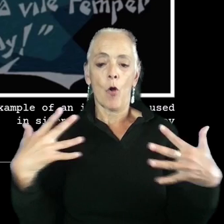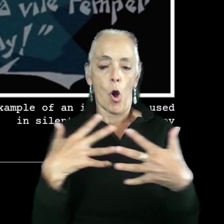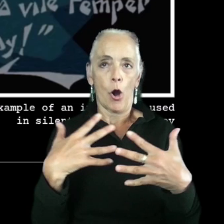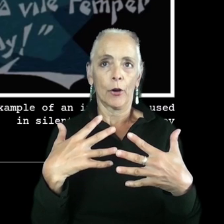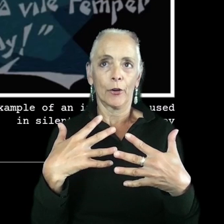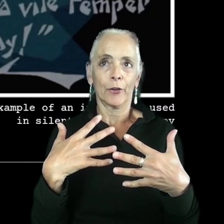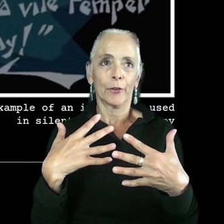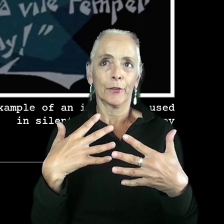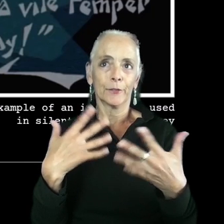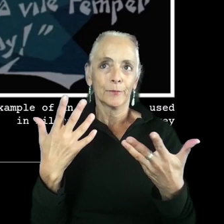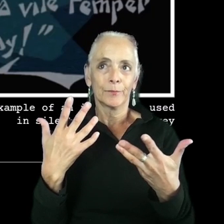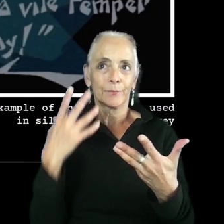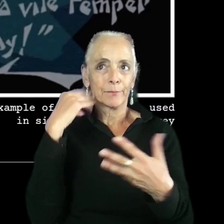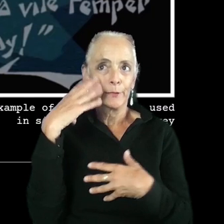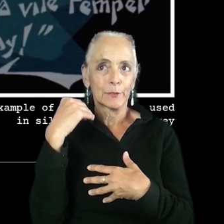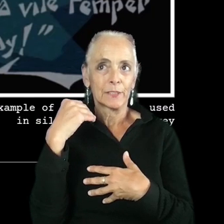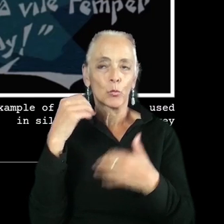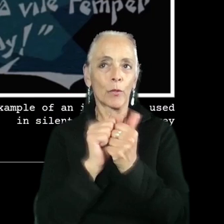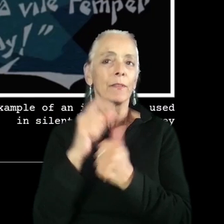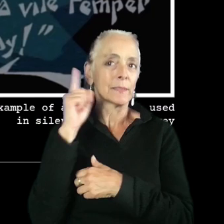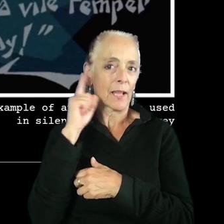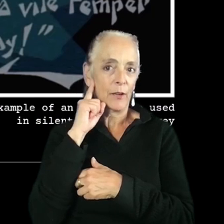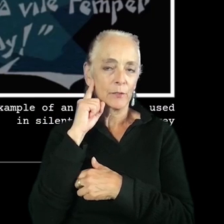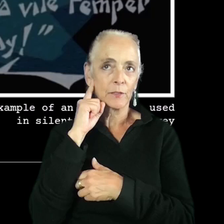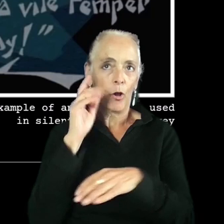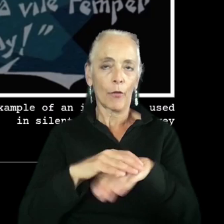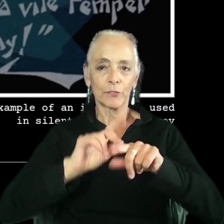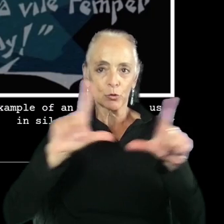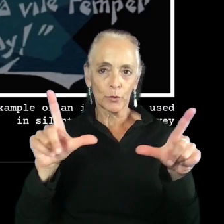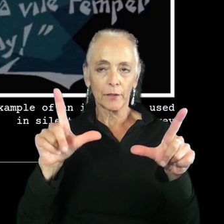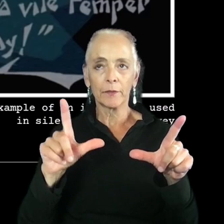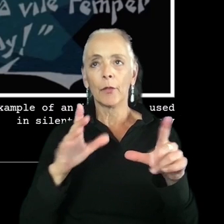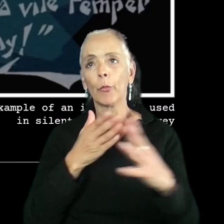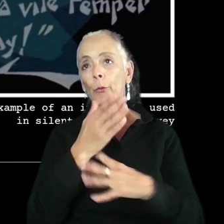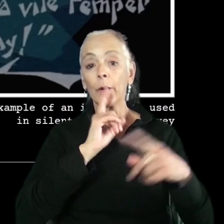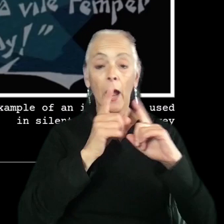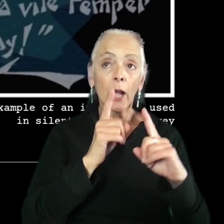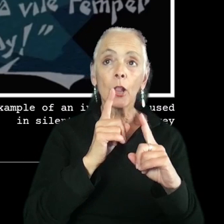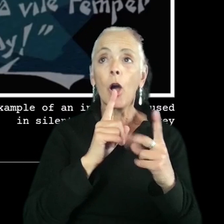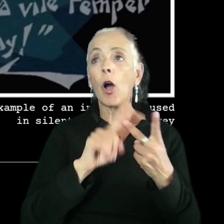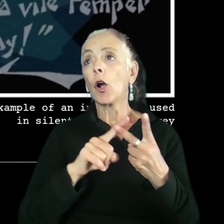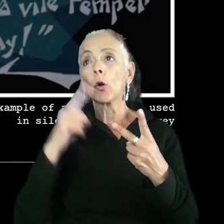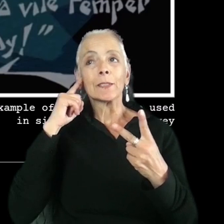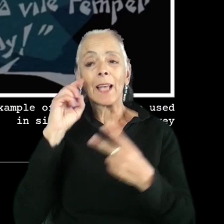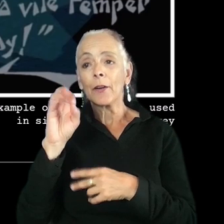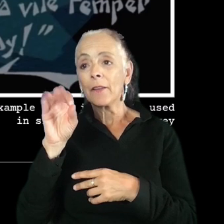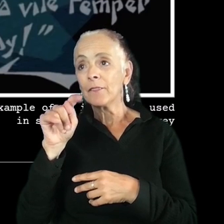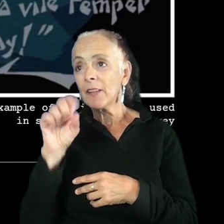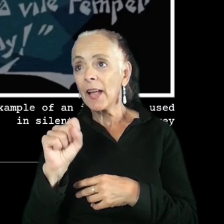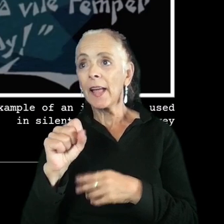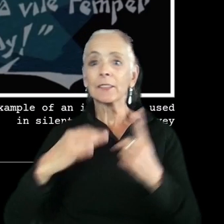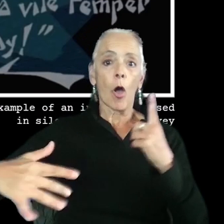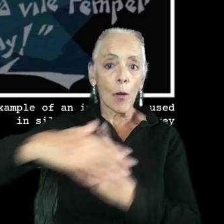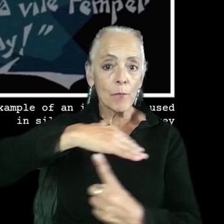that does contain sounds on the screen, whether it be through dialogue or sound effects, ambience,